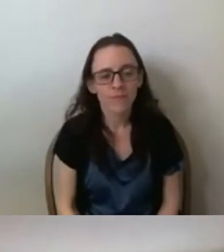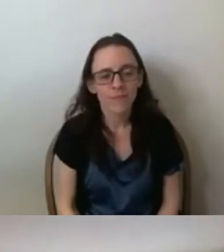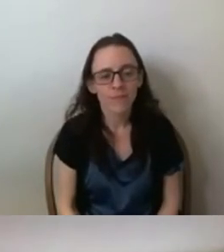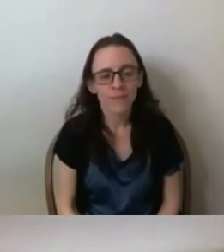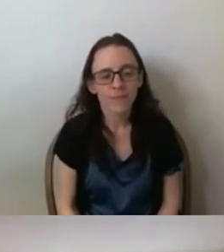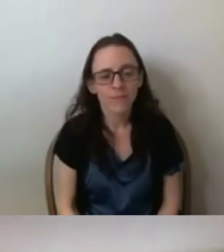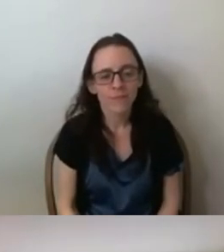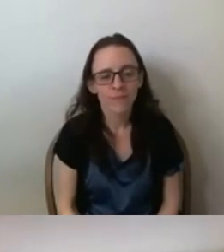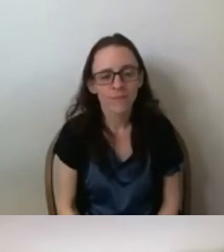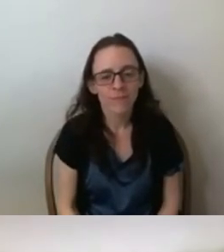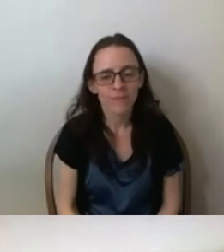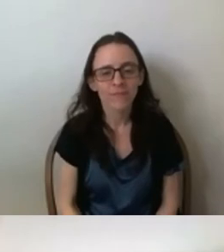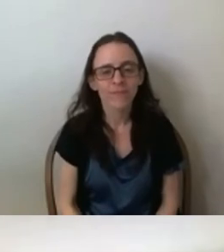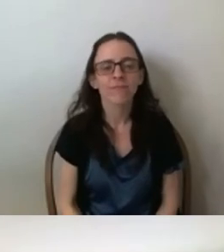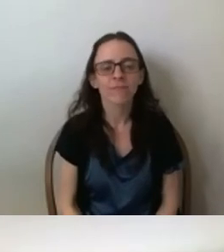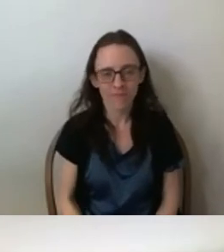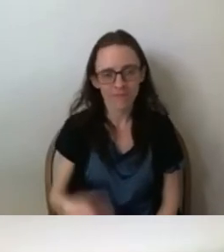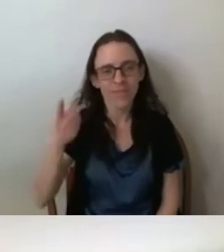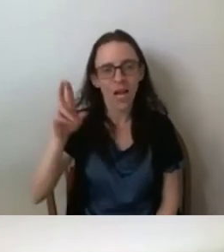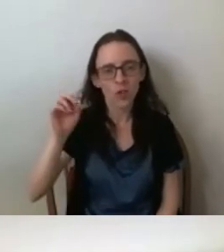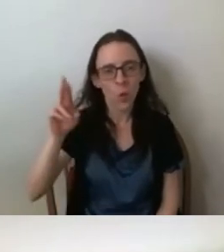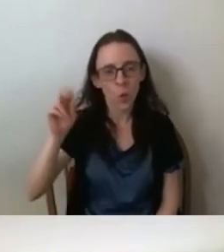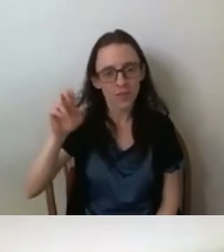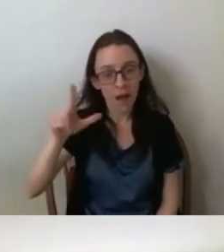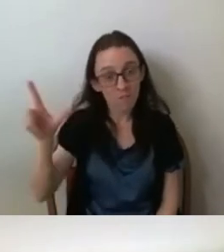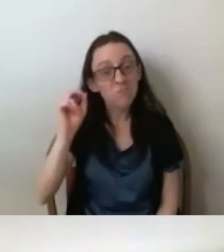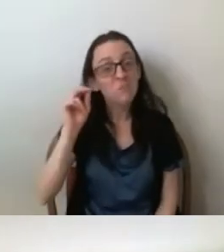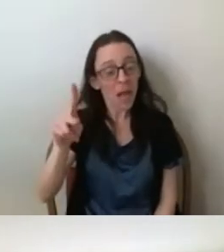Okay. We can move on. We can come back if people want to.